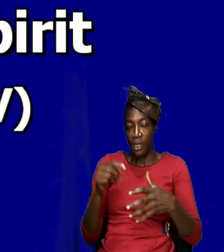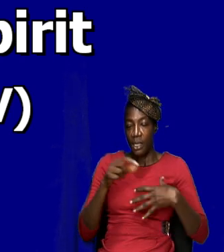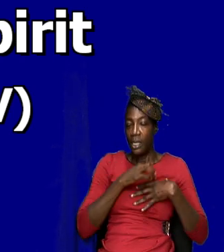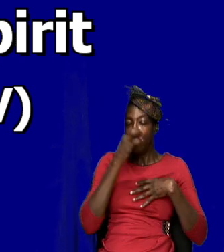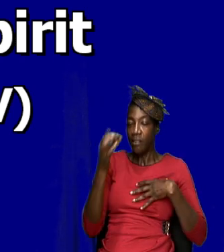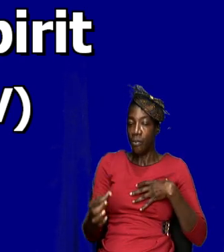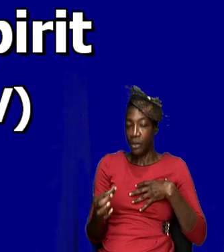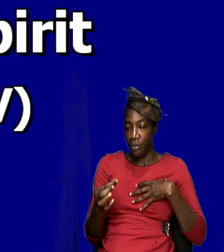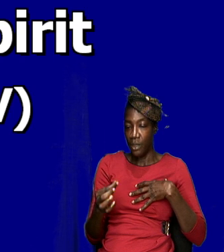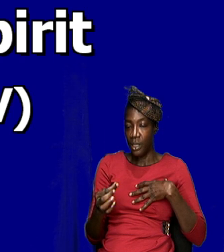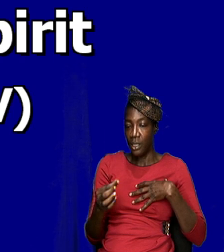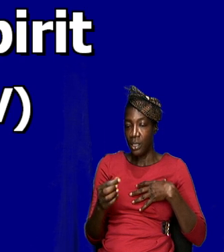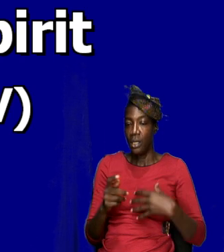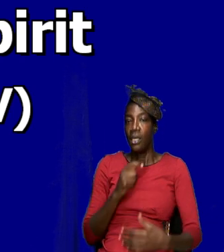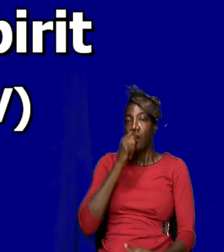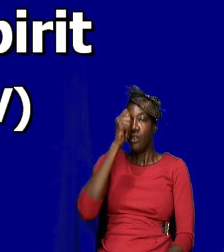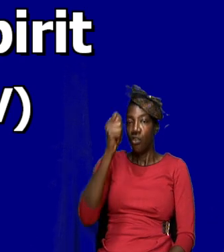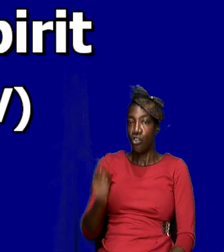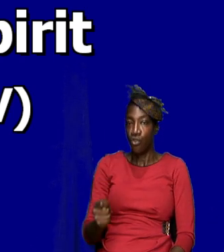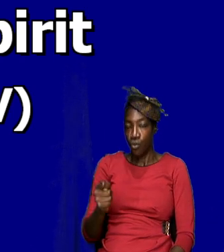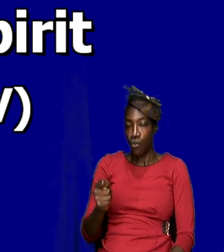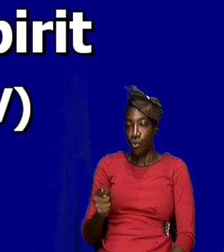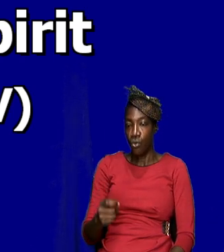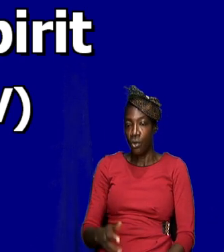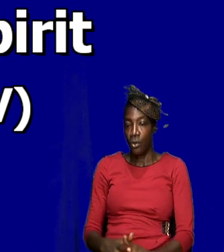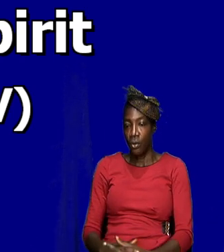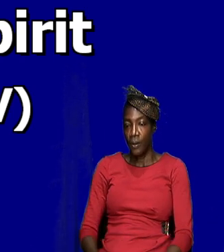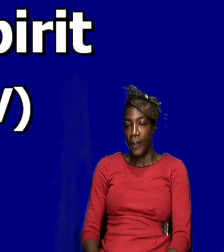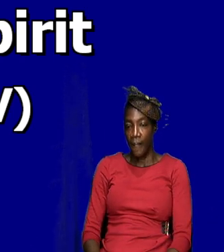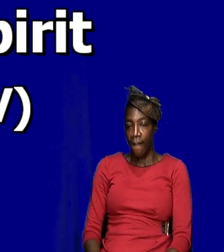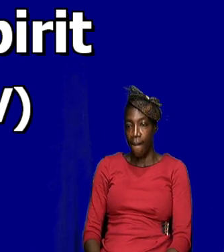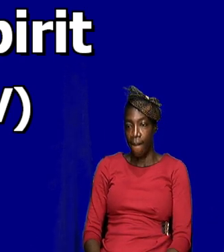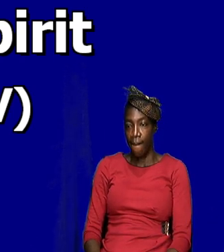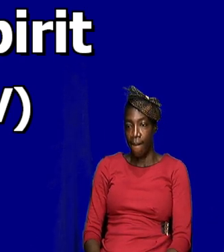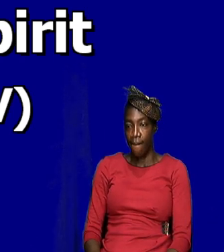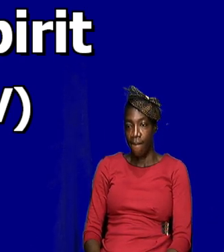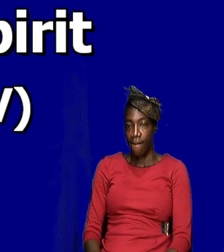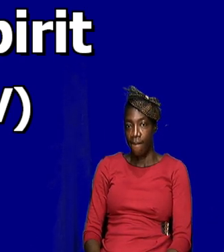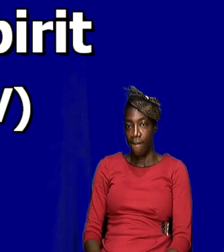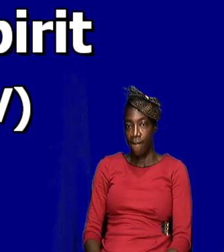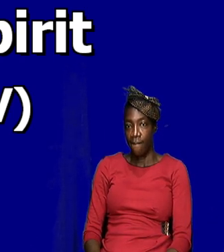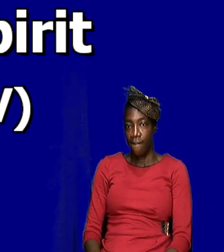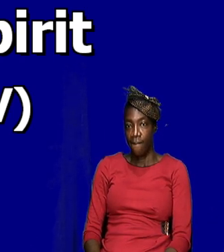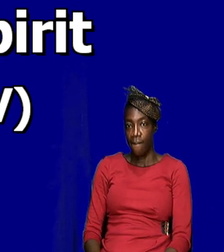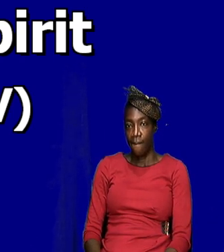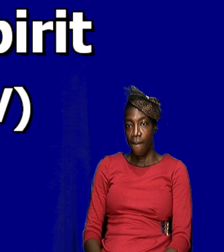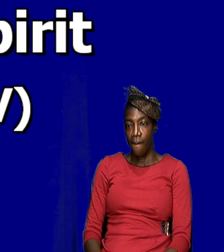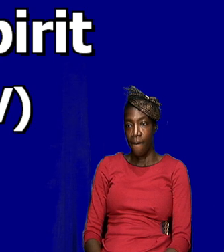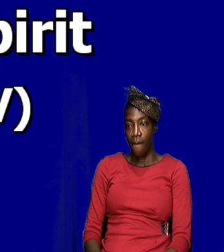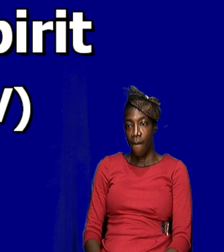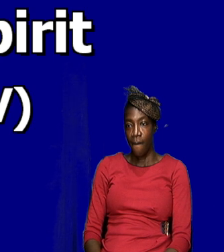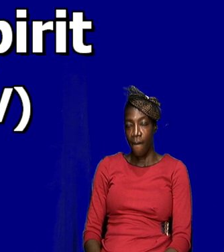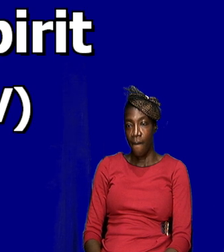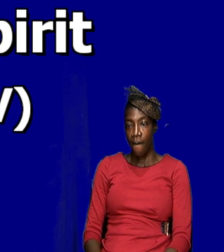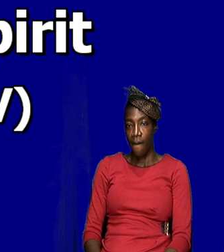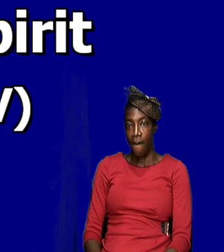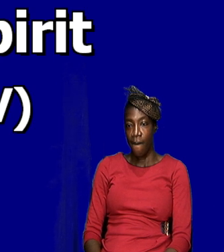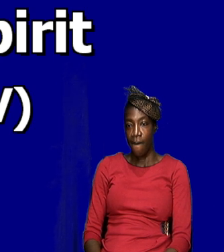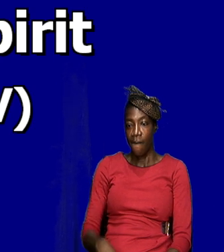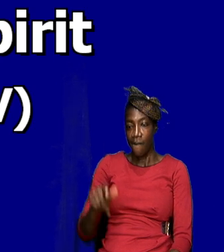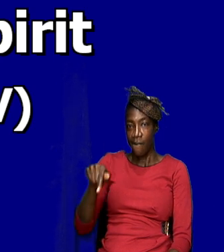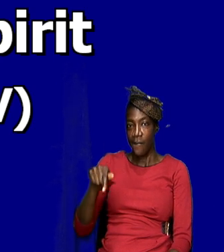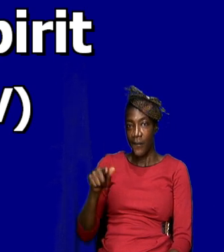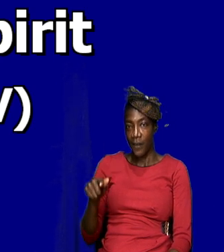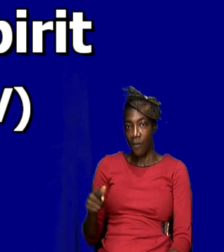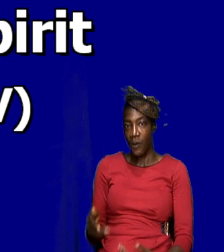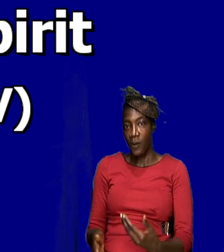spirit and in truth okay so this is one of